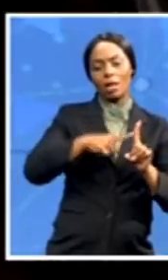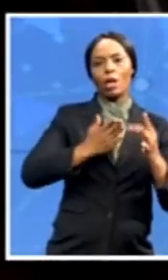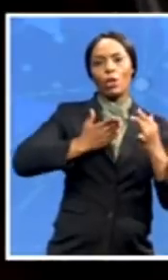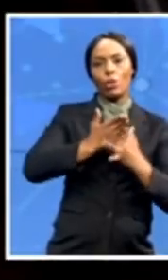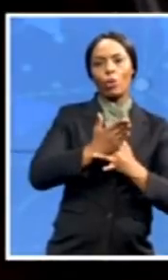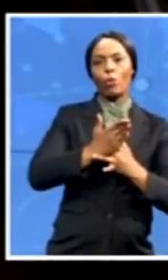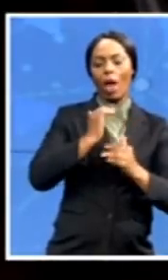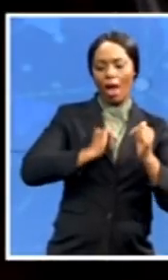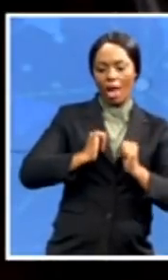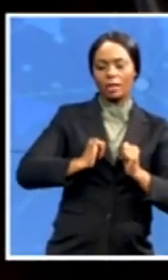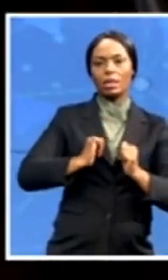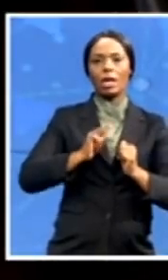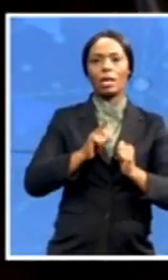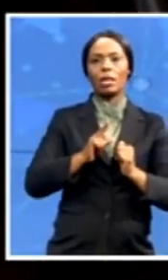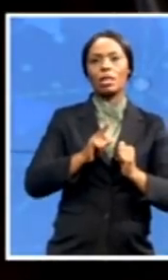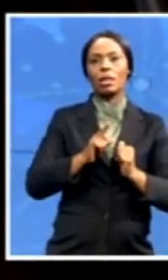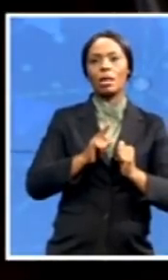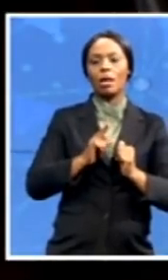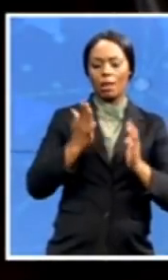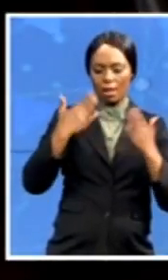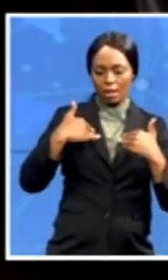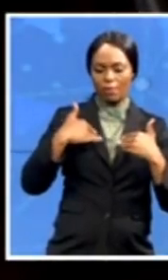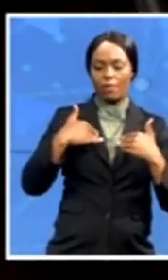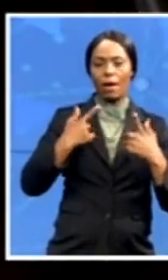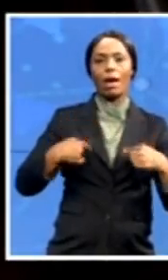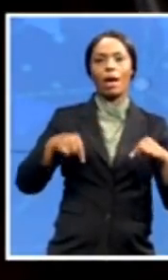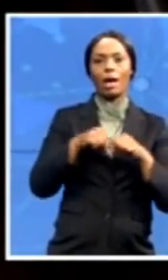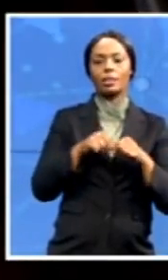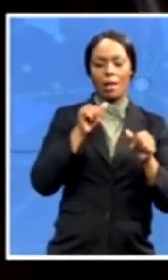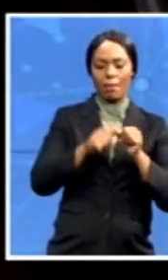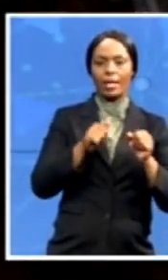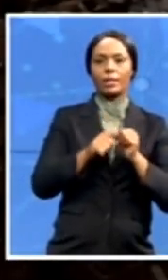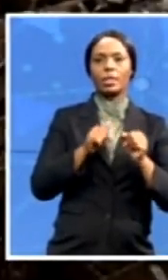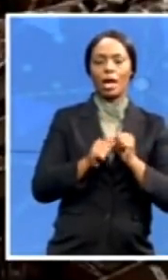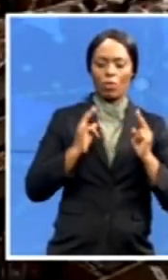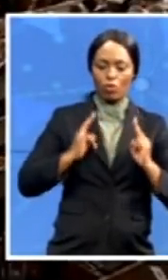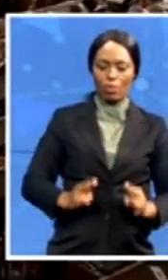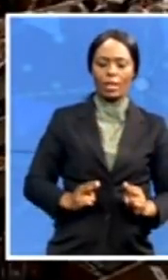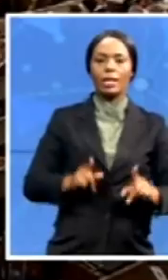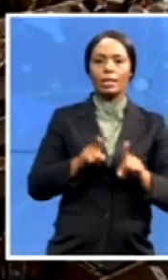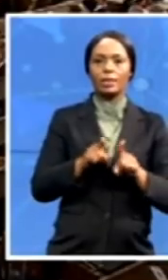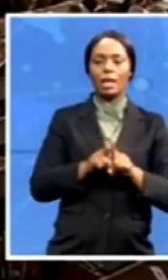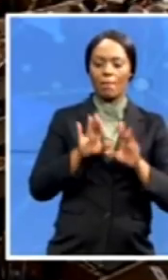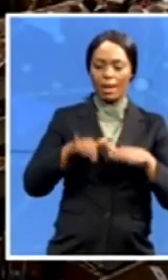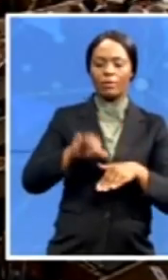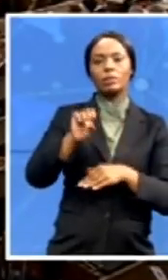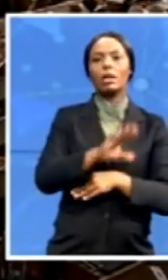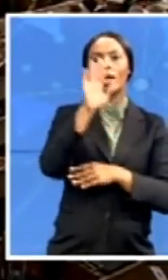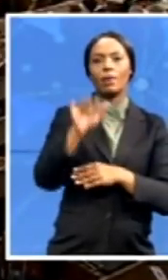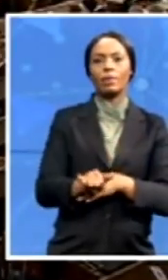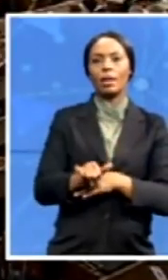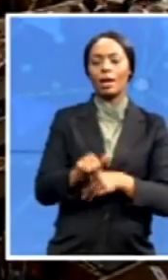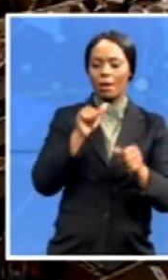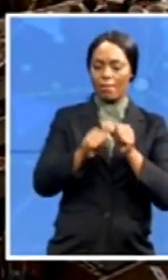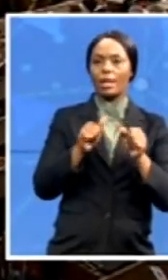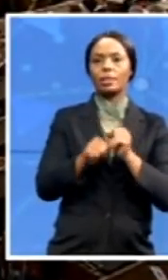better human beings, but also left South Africa in a far better position, words and all,